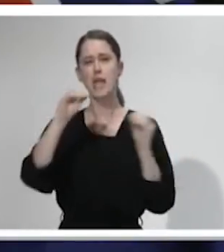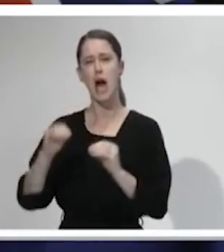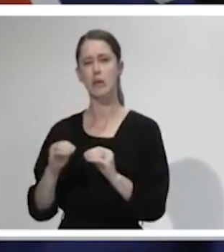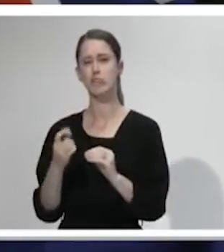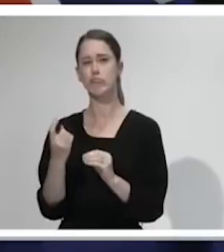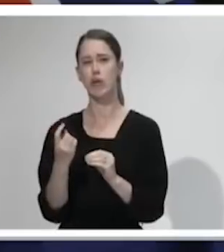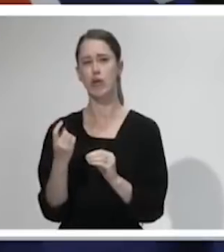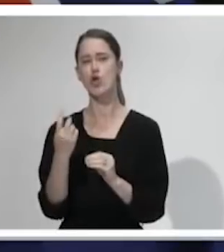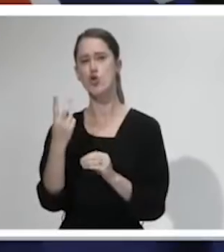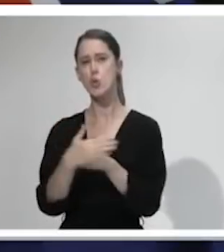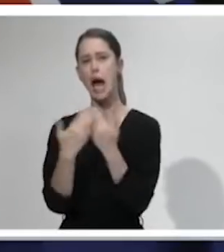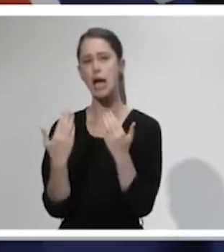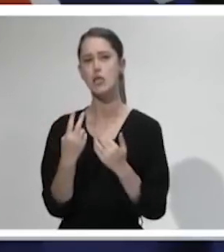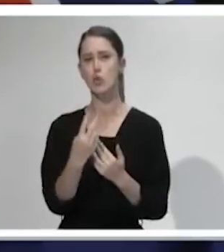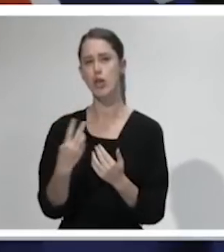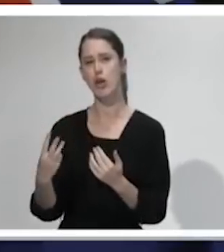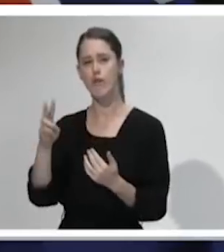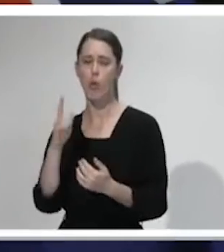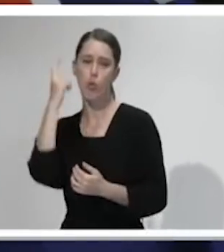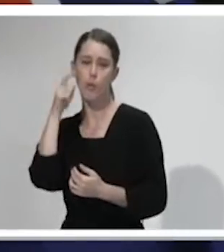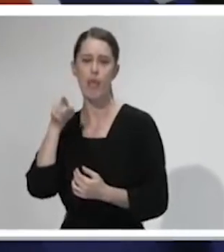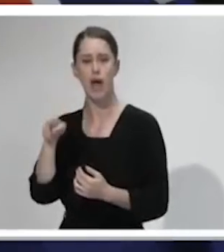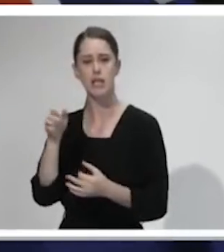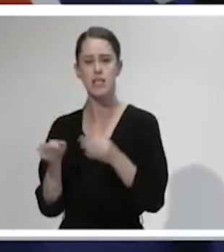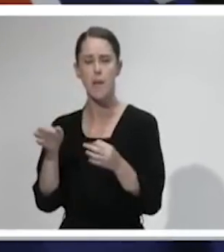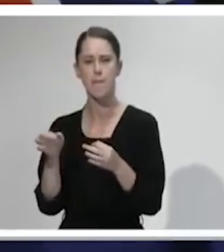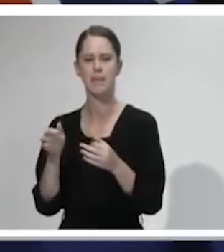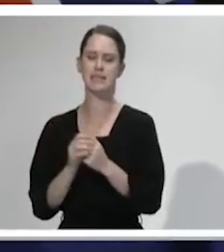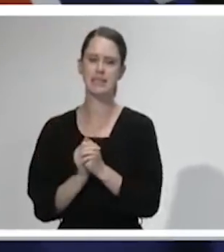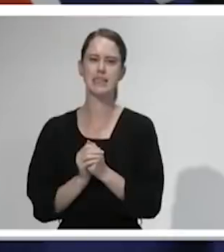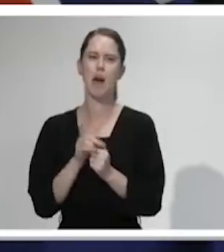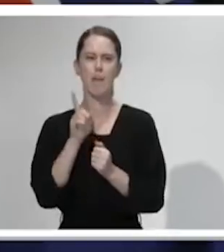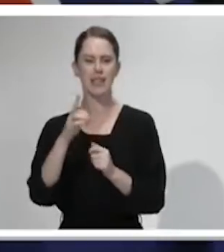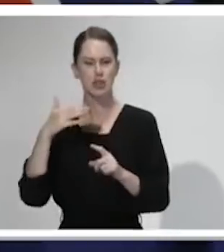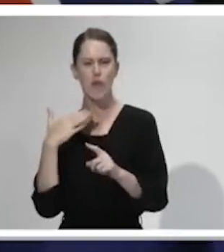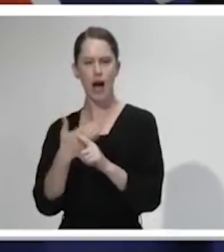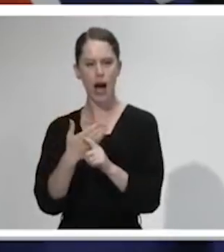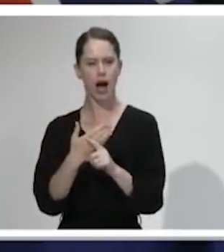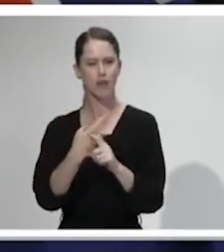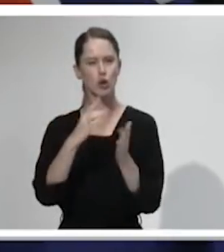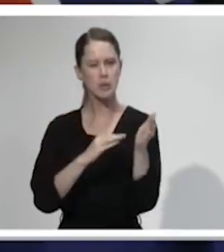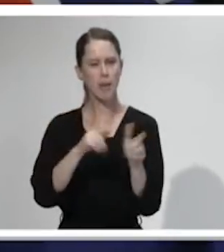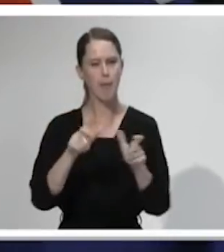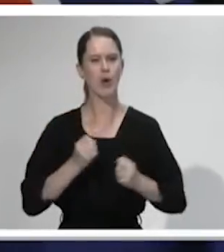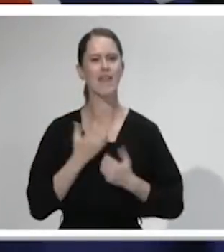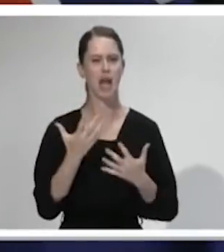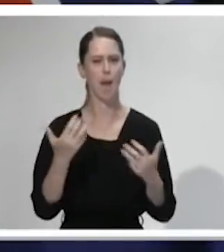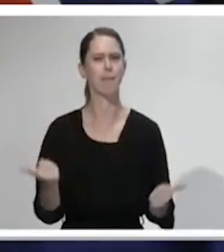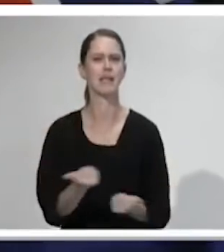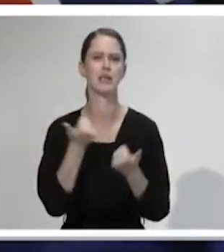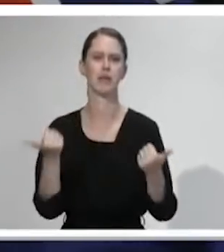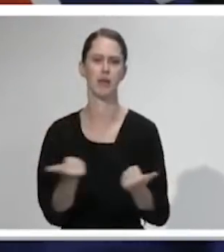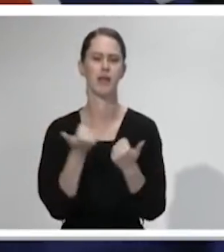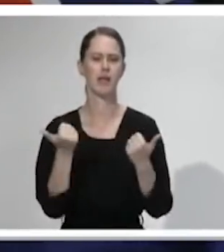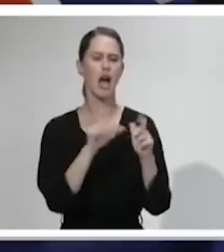is in just 48 hours' time. The sacrifice made to date has been huge. And Cabinet wanted to make